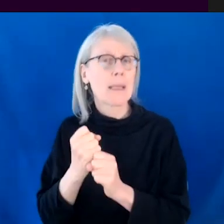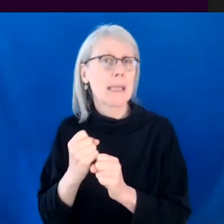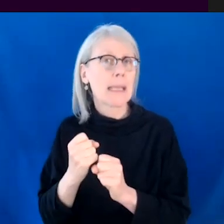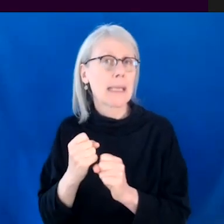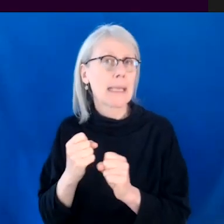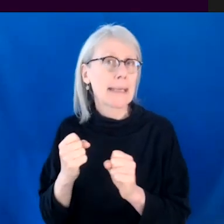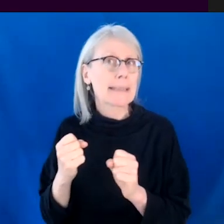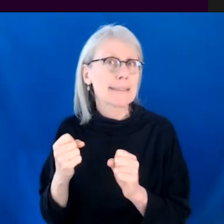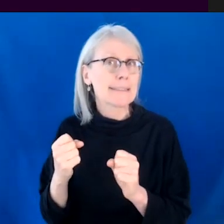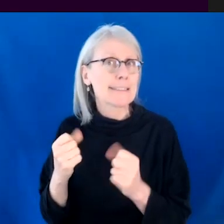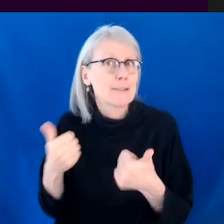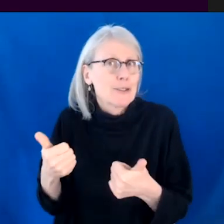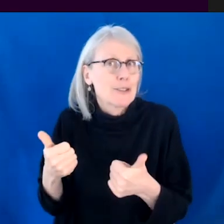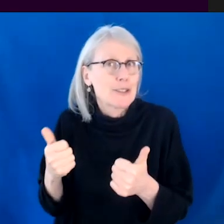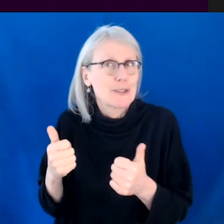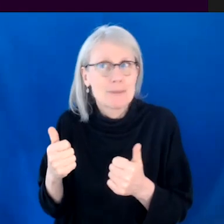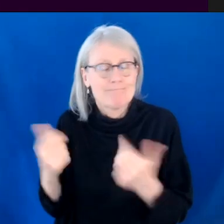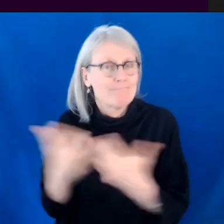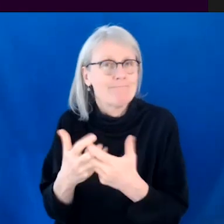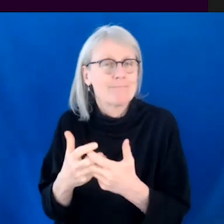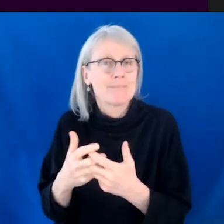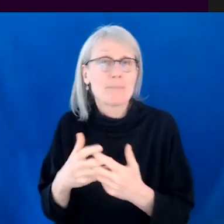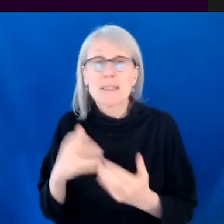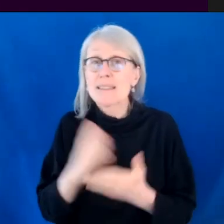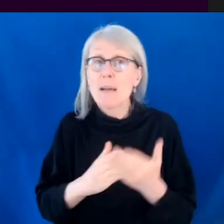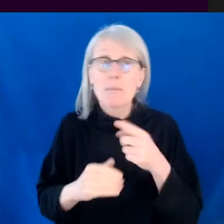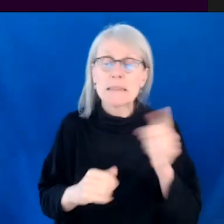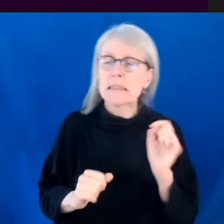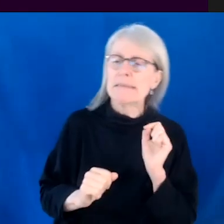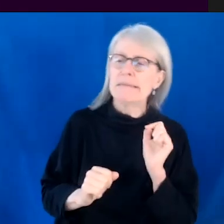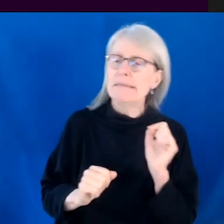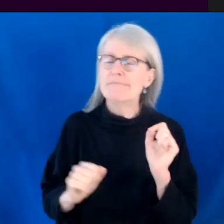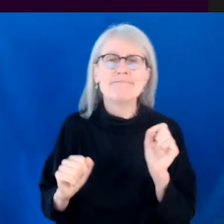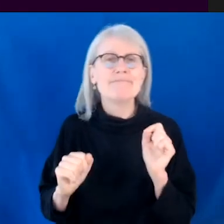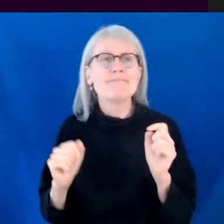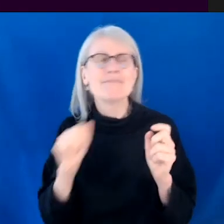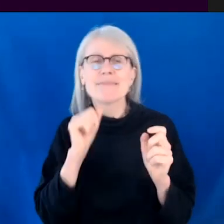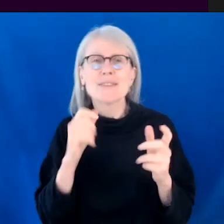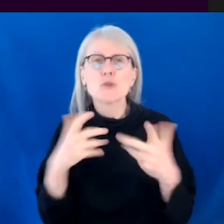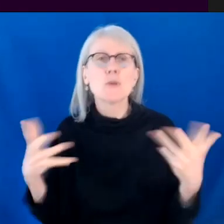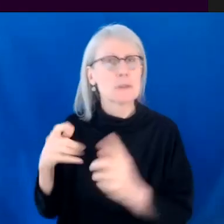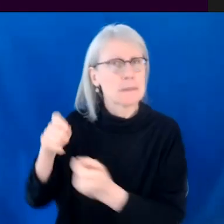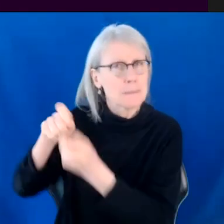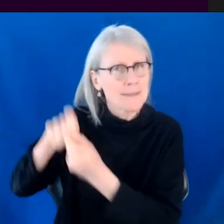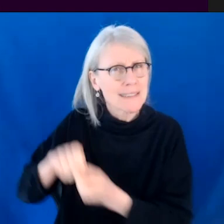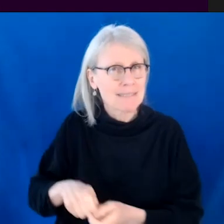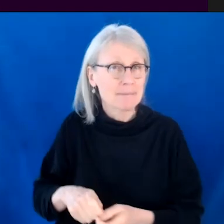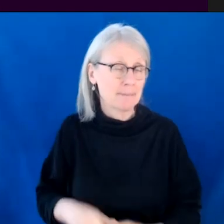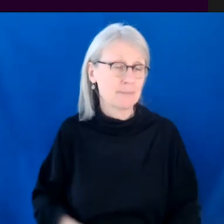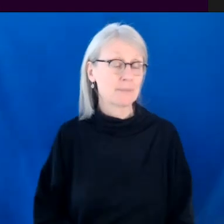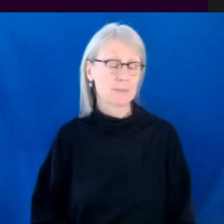sell and get other people on board. So that's, yeah, that's kind of the situation, you know,